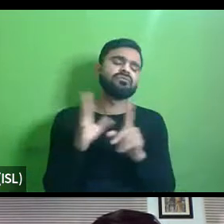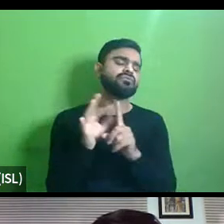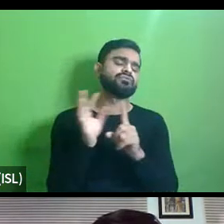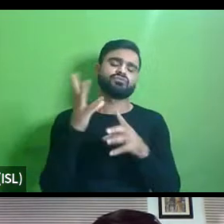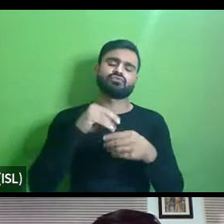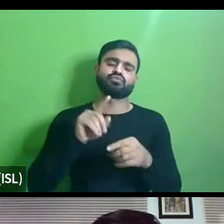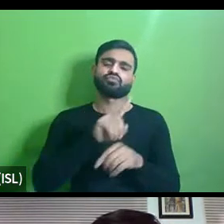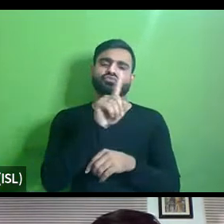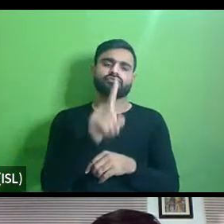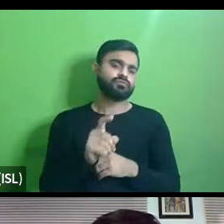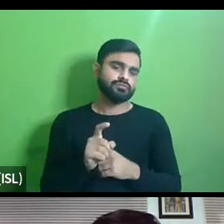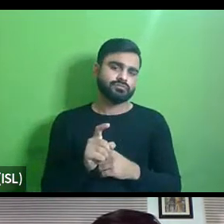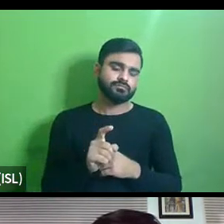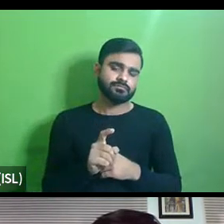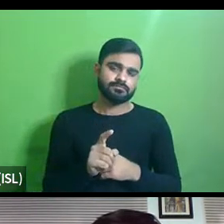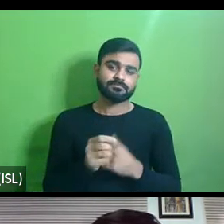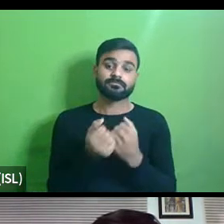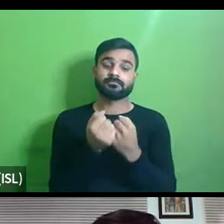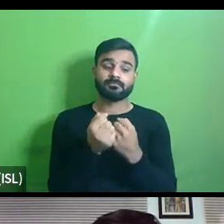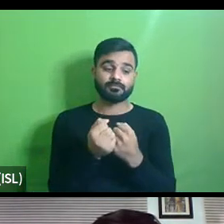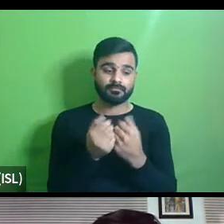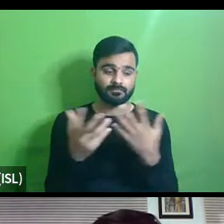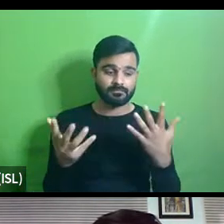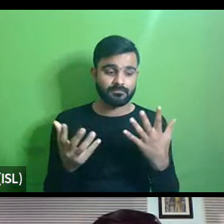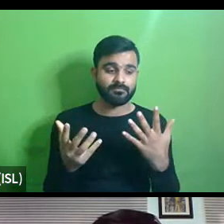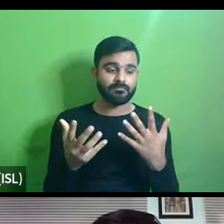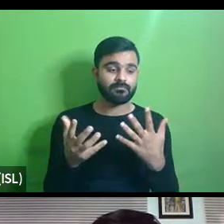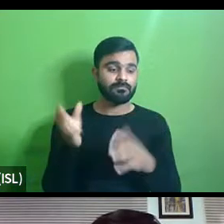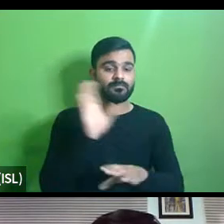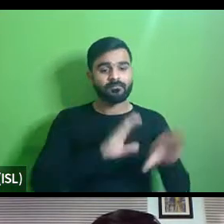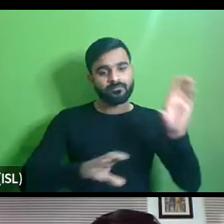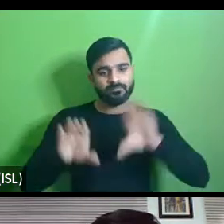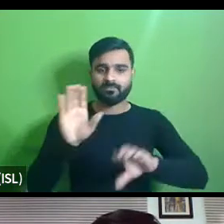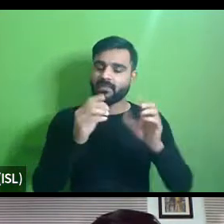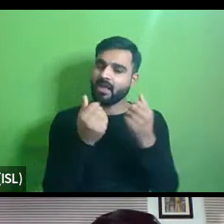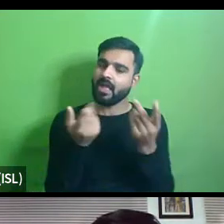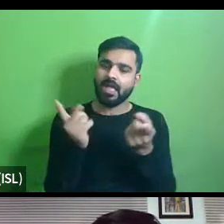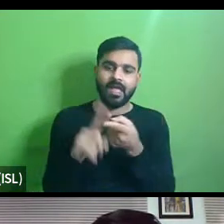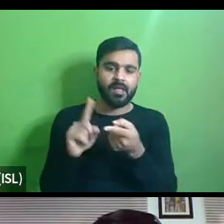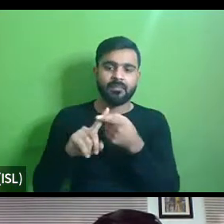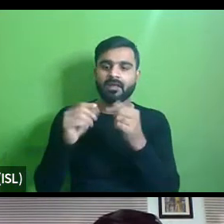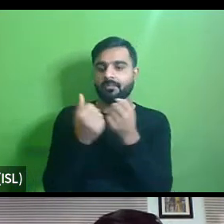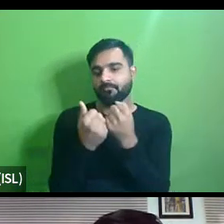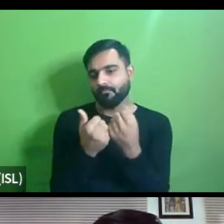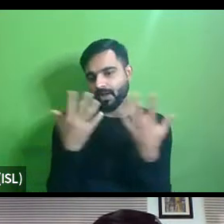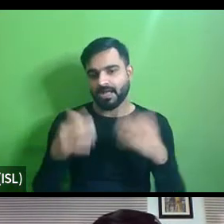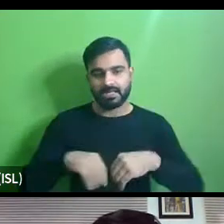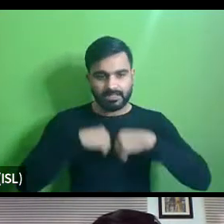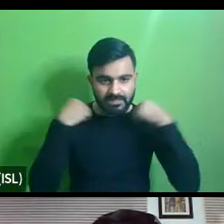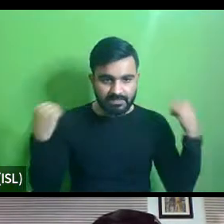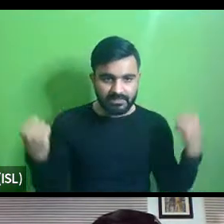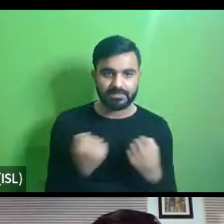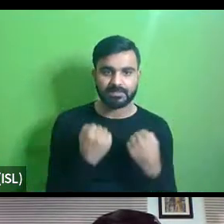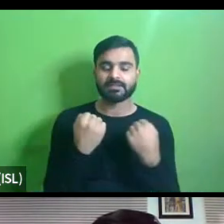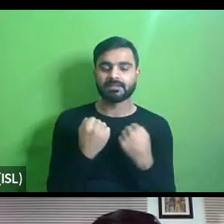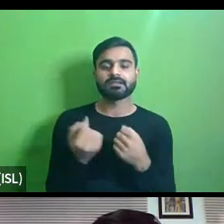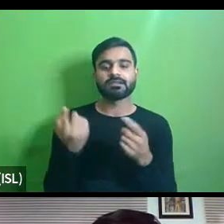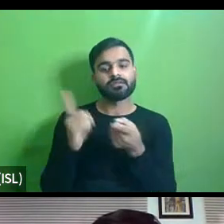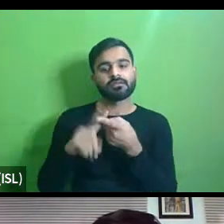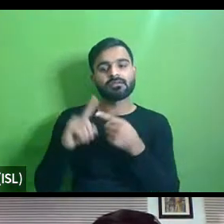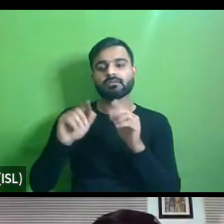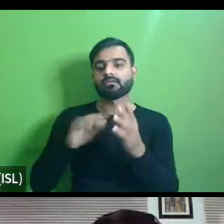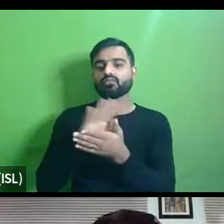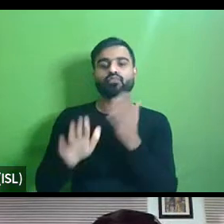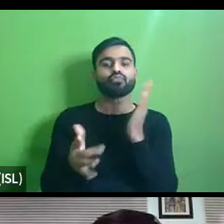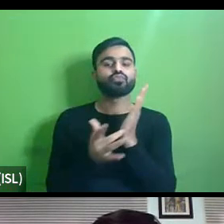questionable i mean there is a uh a lot of investment happening but uh and there are efforts but those efforts are happening without